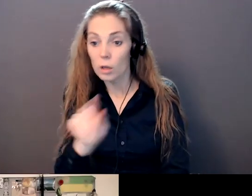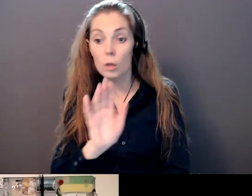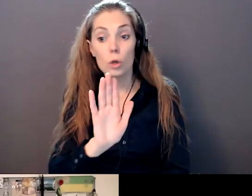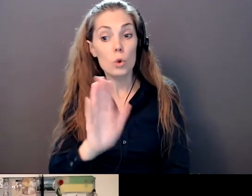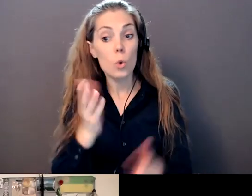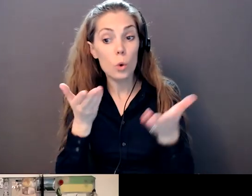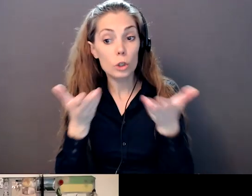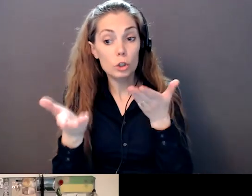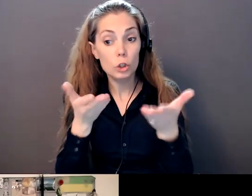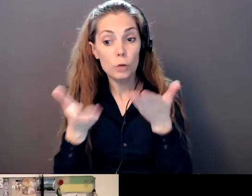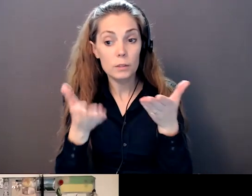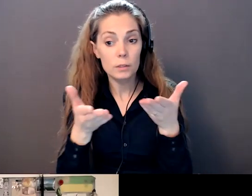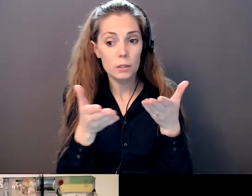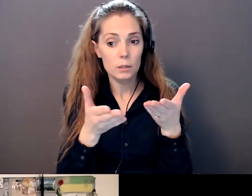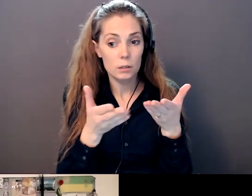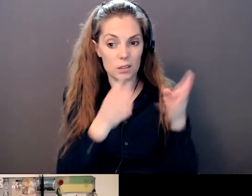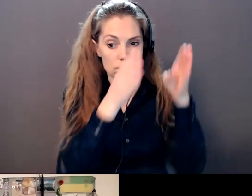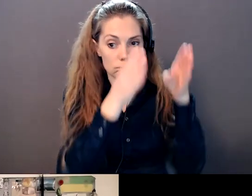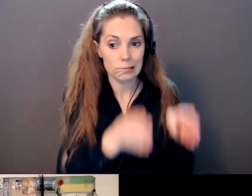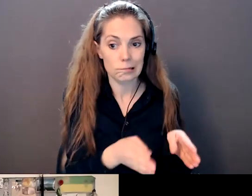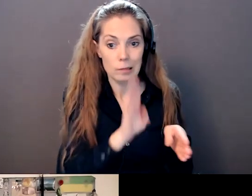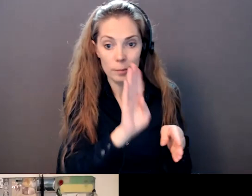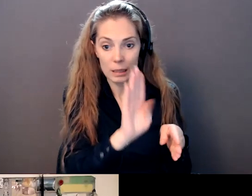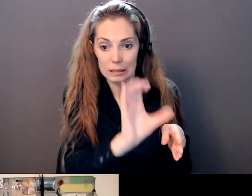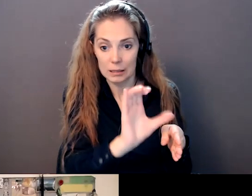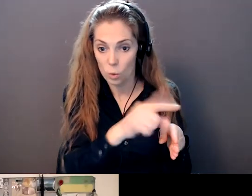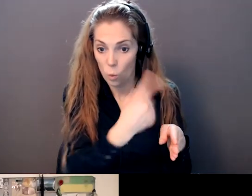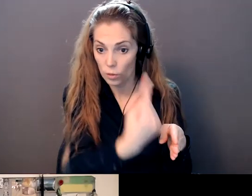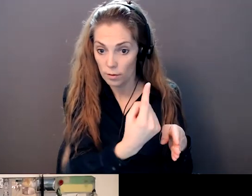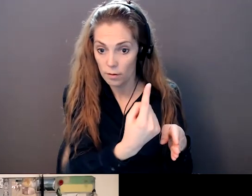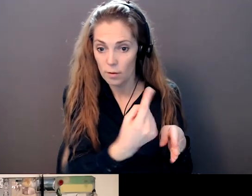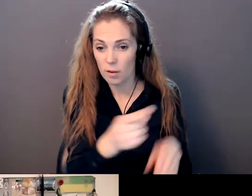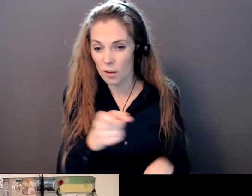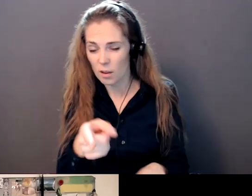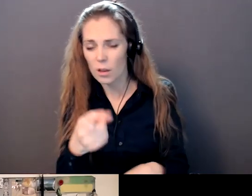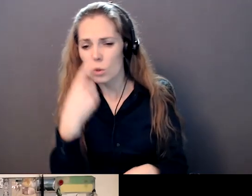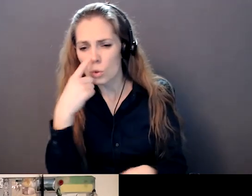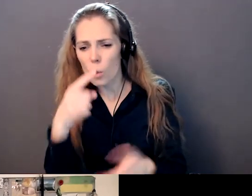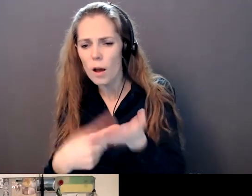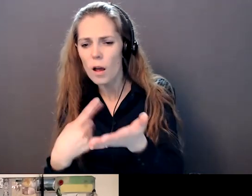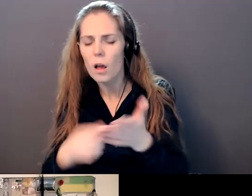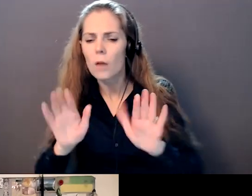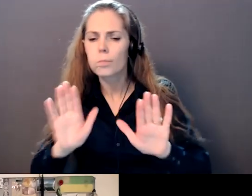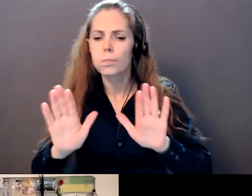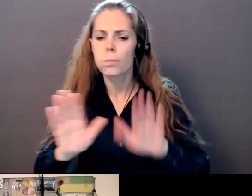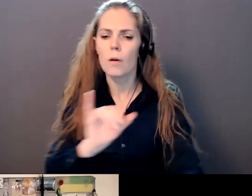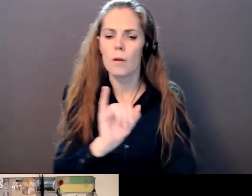start by a little bit about, you know, Disability Canada versus BCANS and how that.